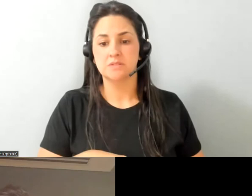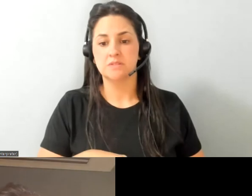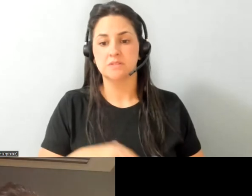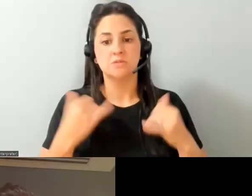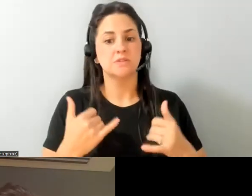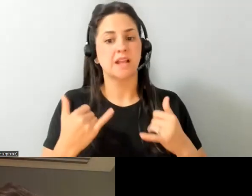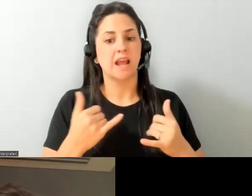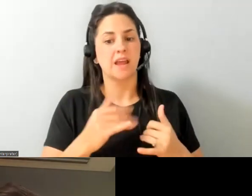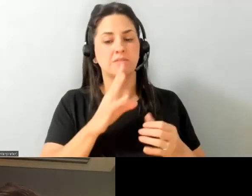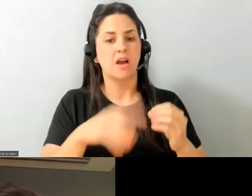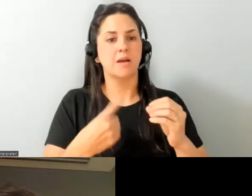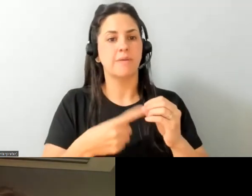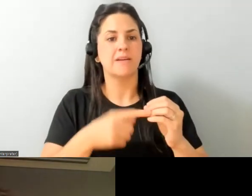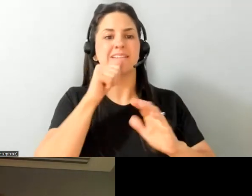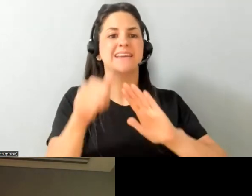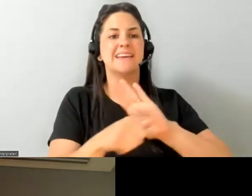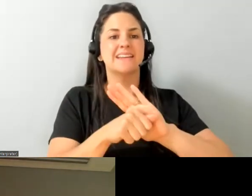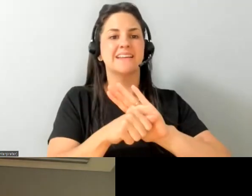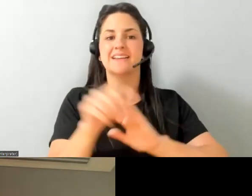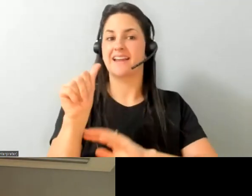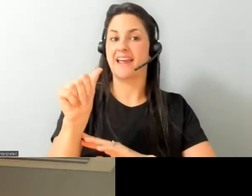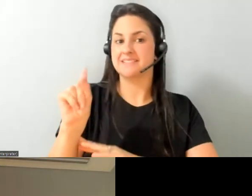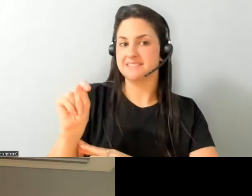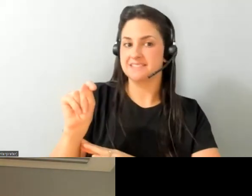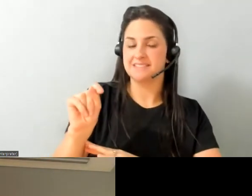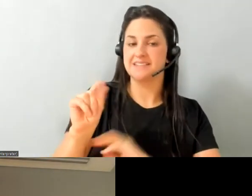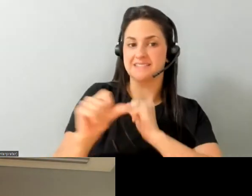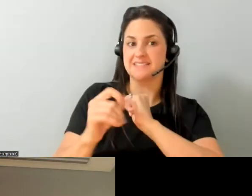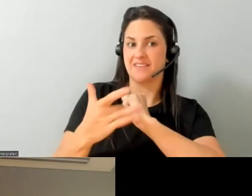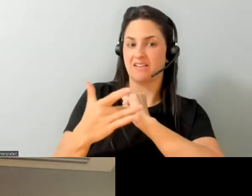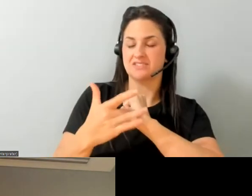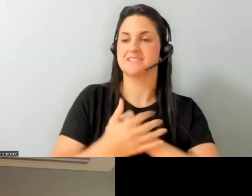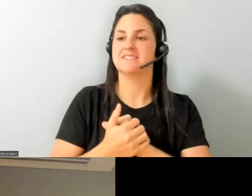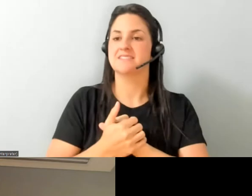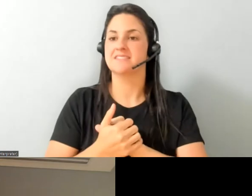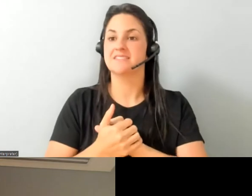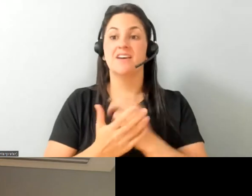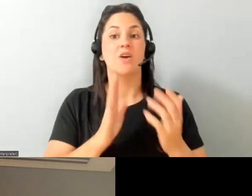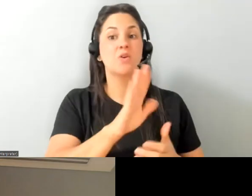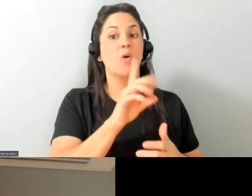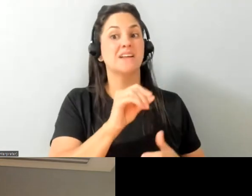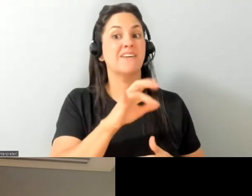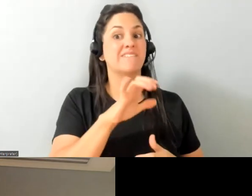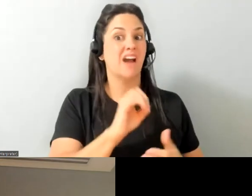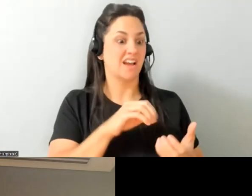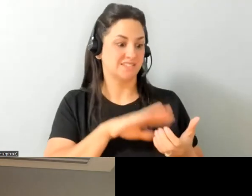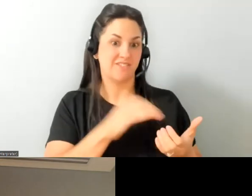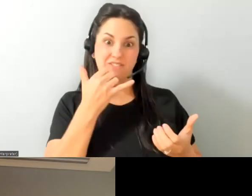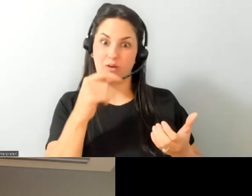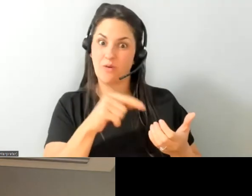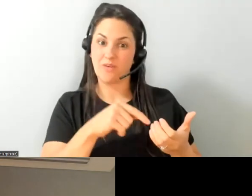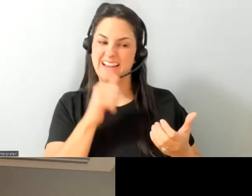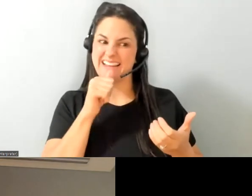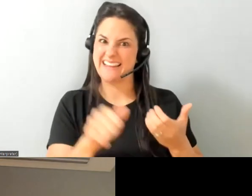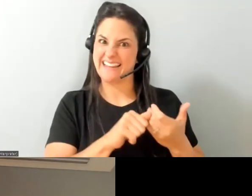is touching upon hidden assistive technologies the things that are hidden within your devices hidden within your phone uh